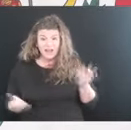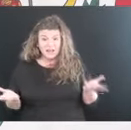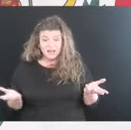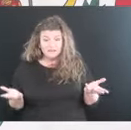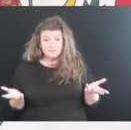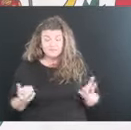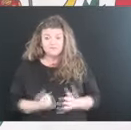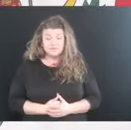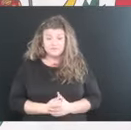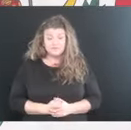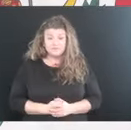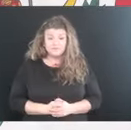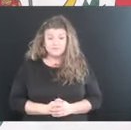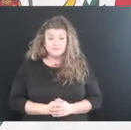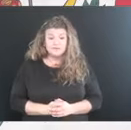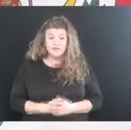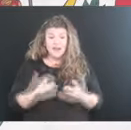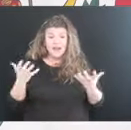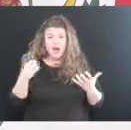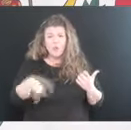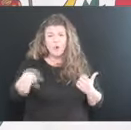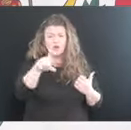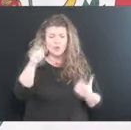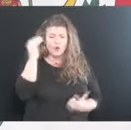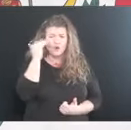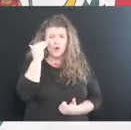And the other thing I want you to know is just this.